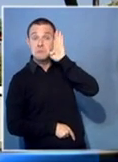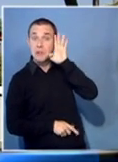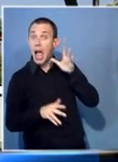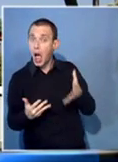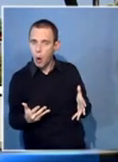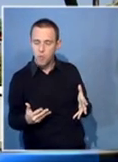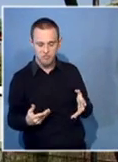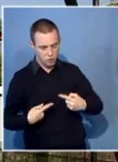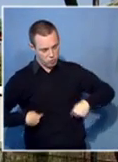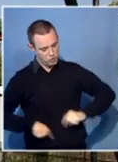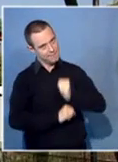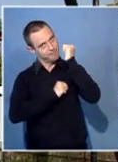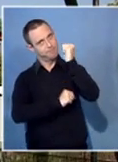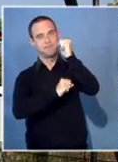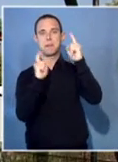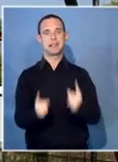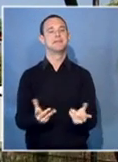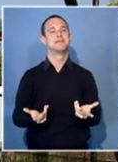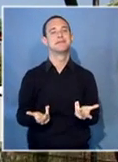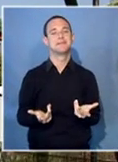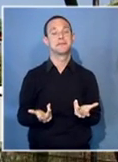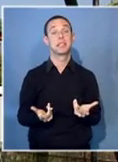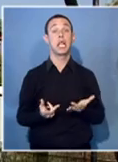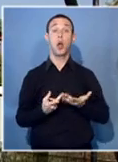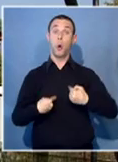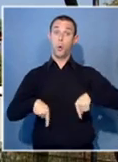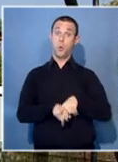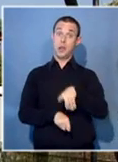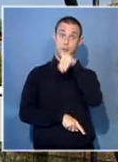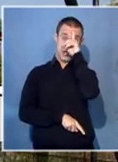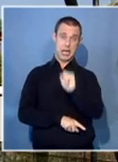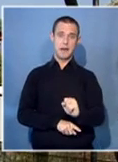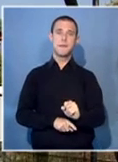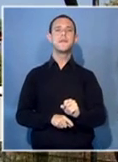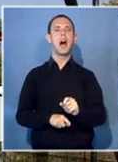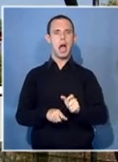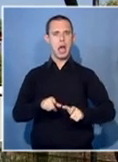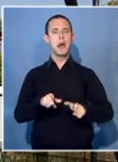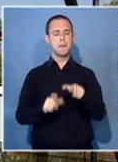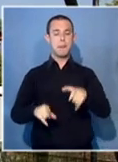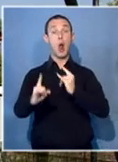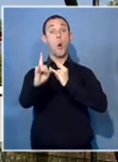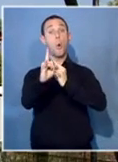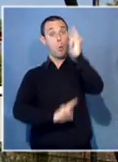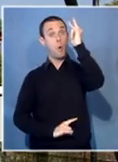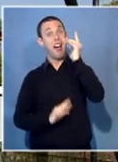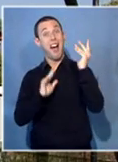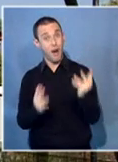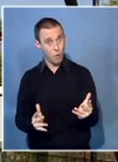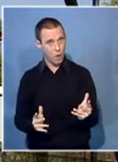the streets. And again, we believe that for you to win, you have to win the battle on the